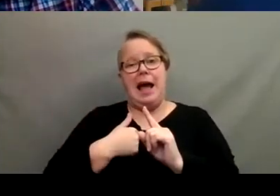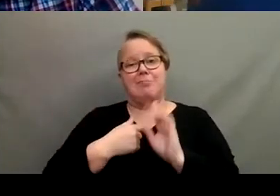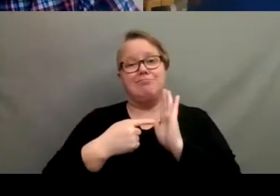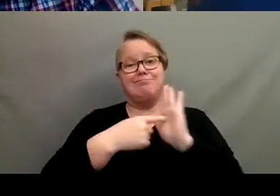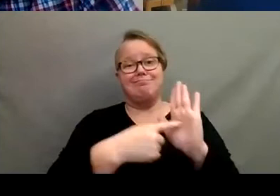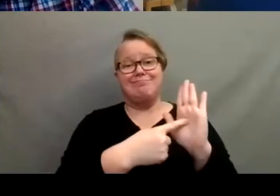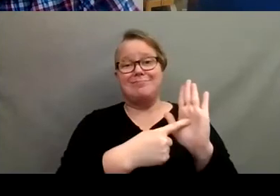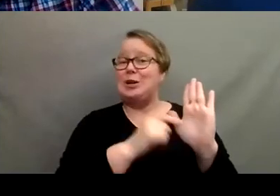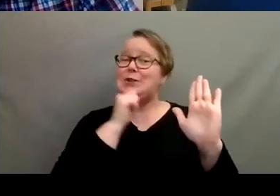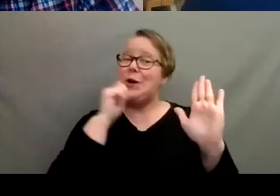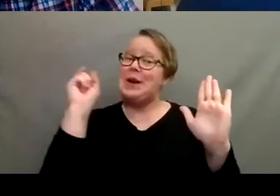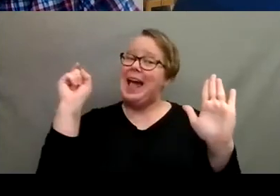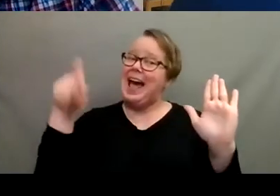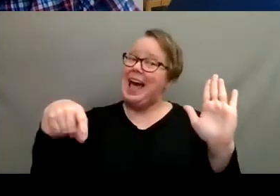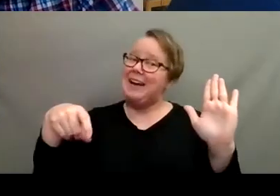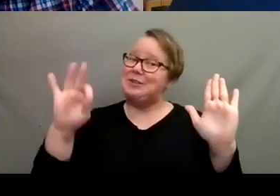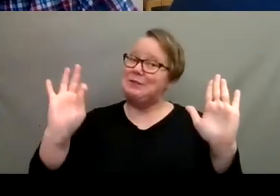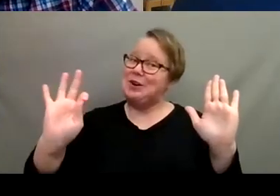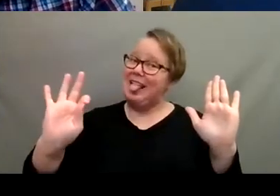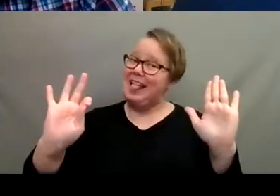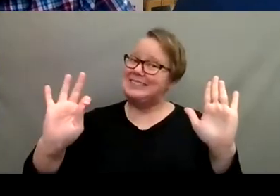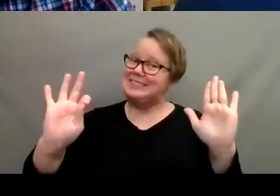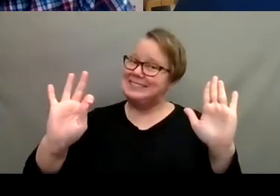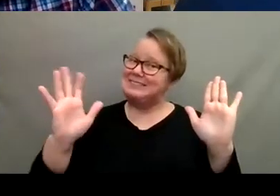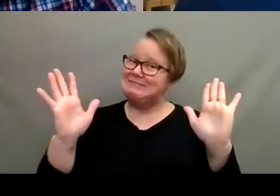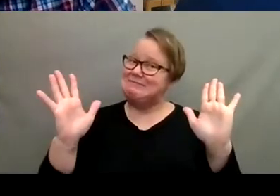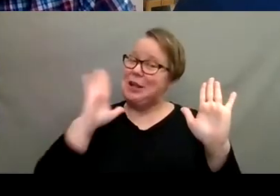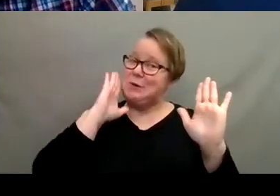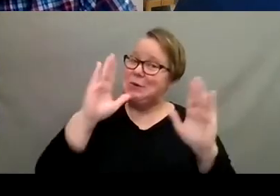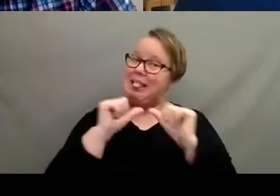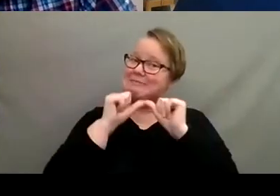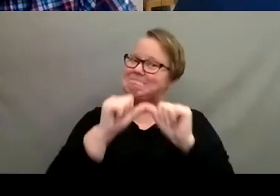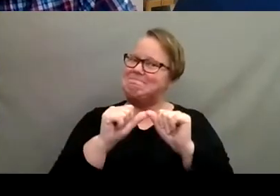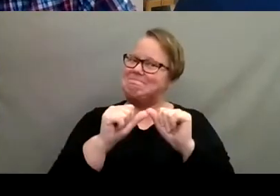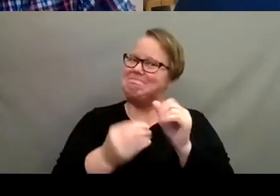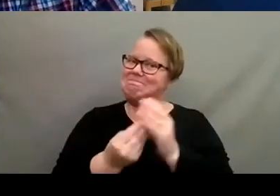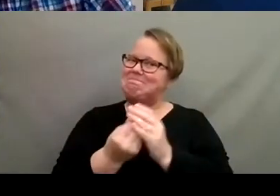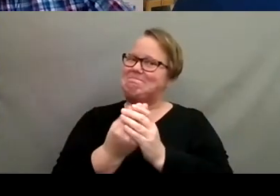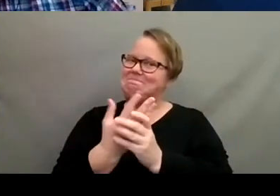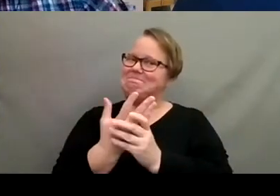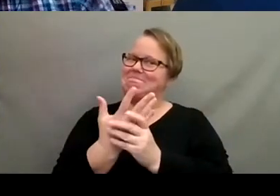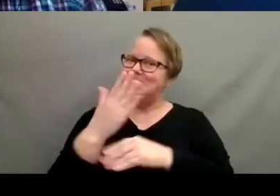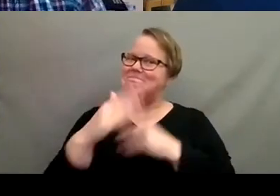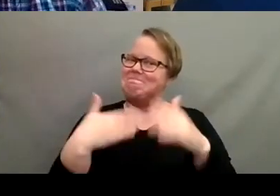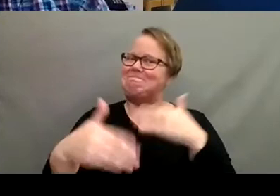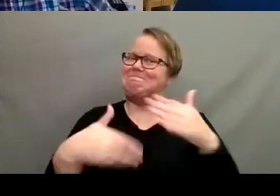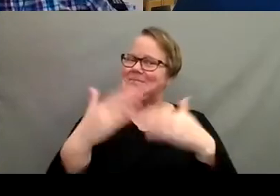is that you don't have to fertilize. They will keep moving, keep moving along.